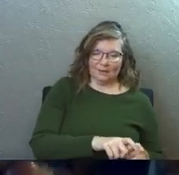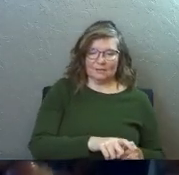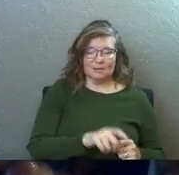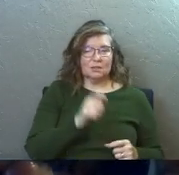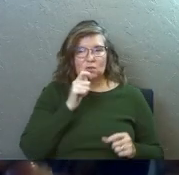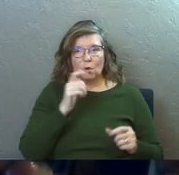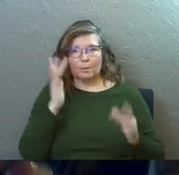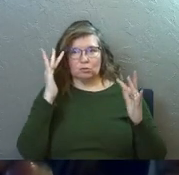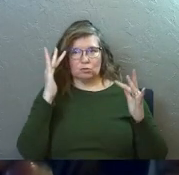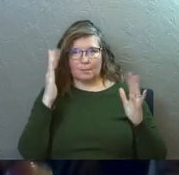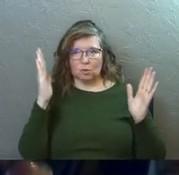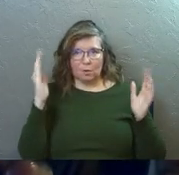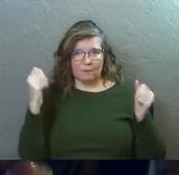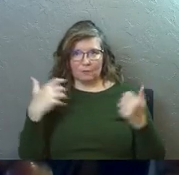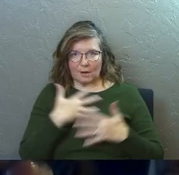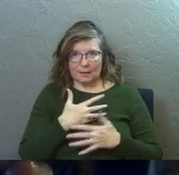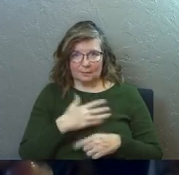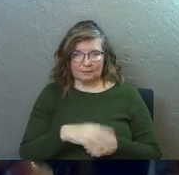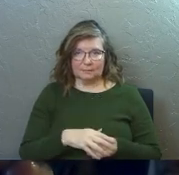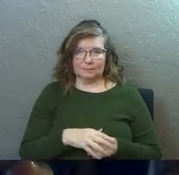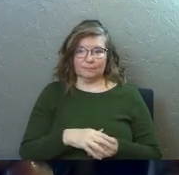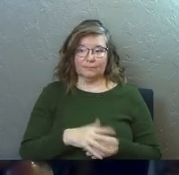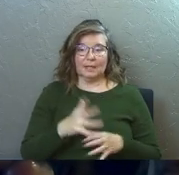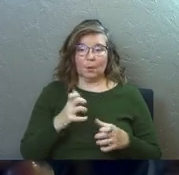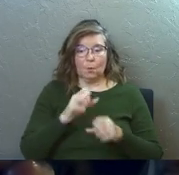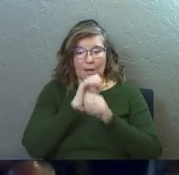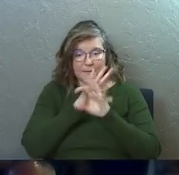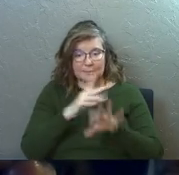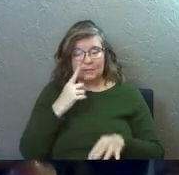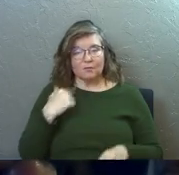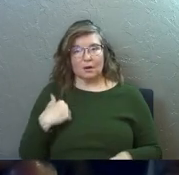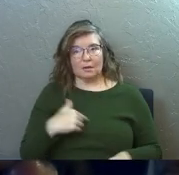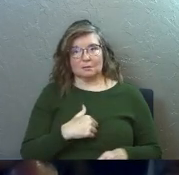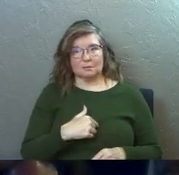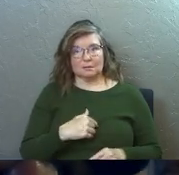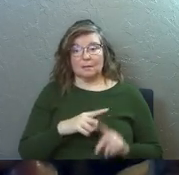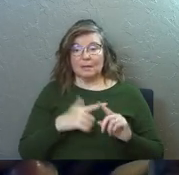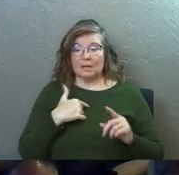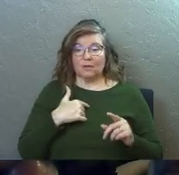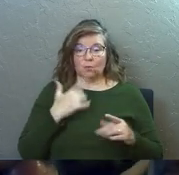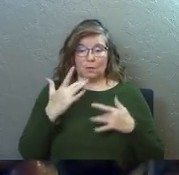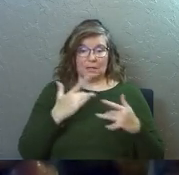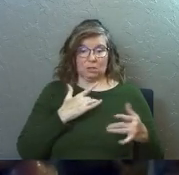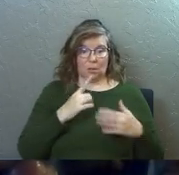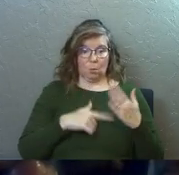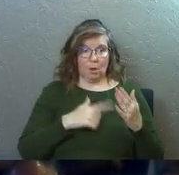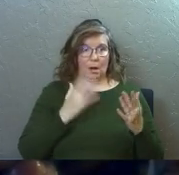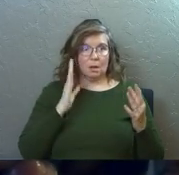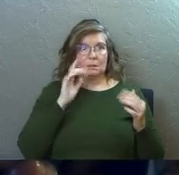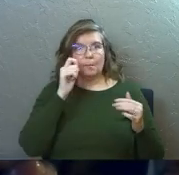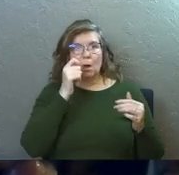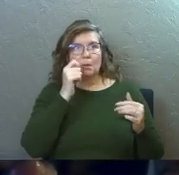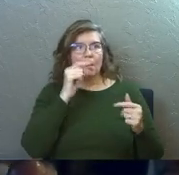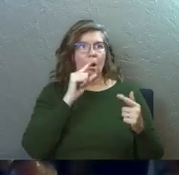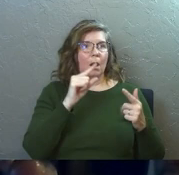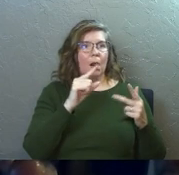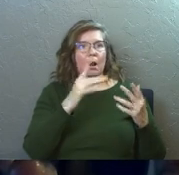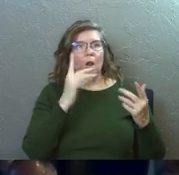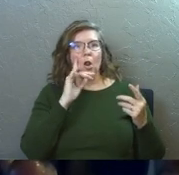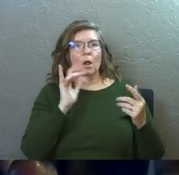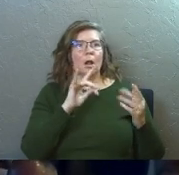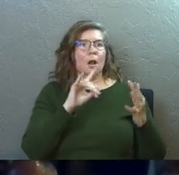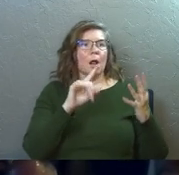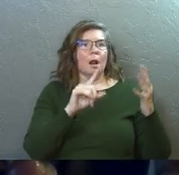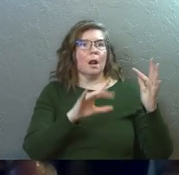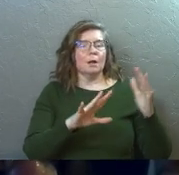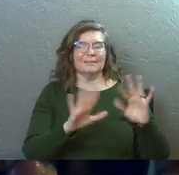So don't be troubled or afraid. He wants peace for us, but if we're so concerned about what is to come or all the to-dos and how I've got to keep